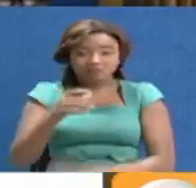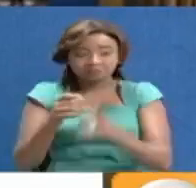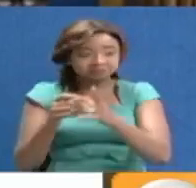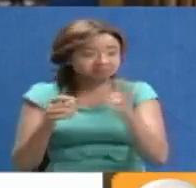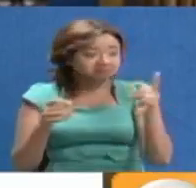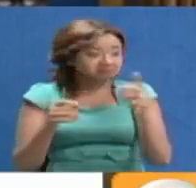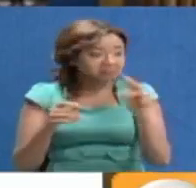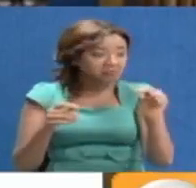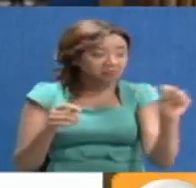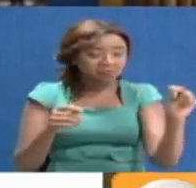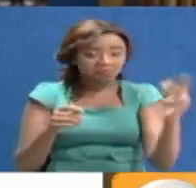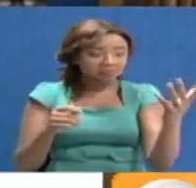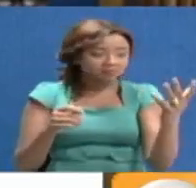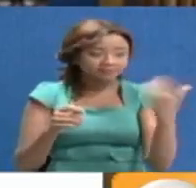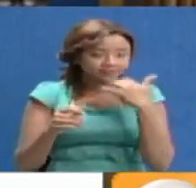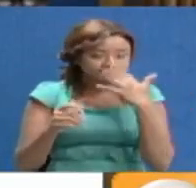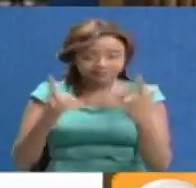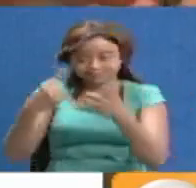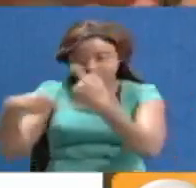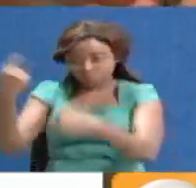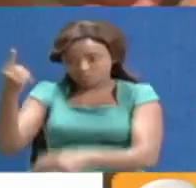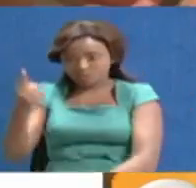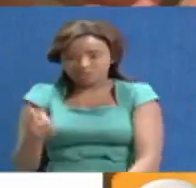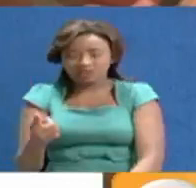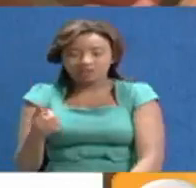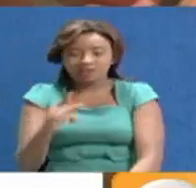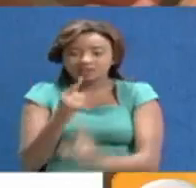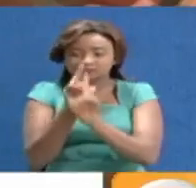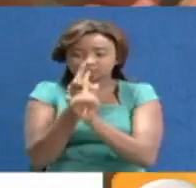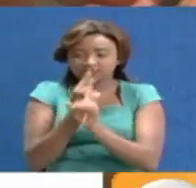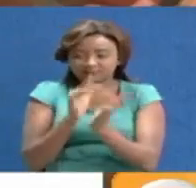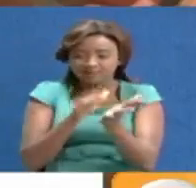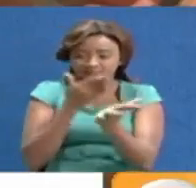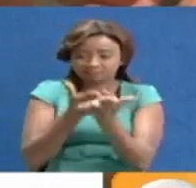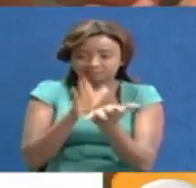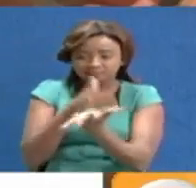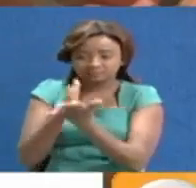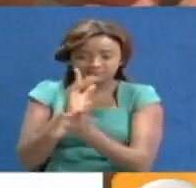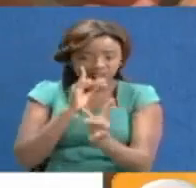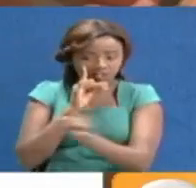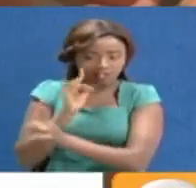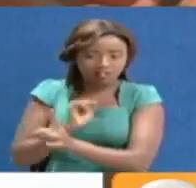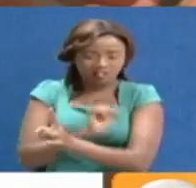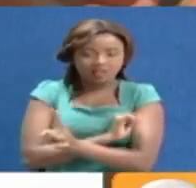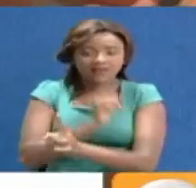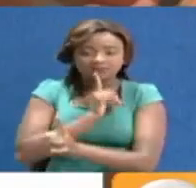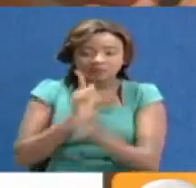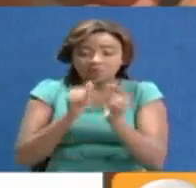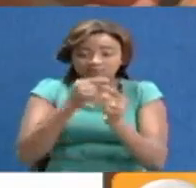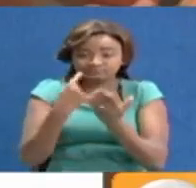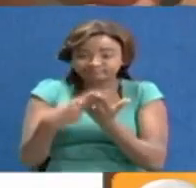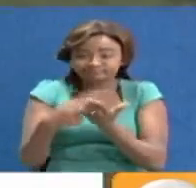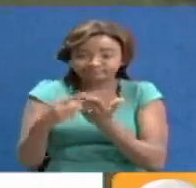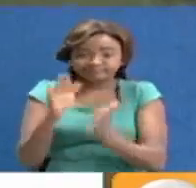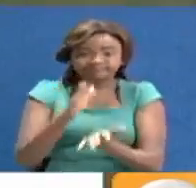May any of a control review say nay. The eyes have it. Kwenye mapendekezo yali osimuliwa na baadi ya maseneta, mswada ulio jadiliwa